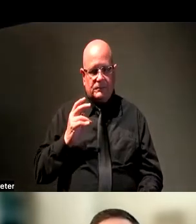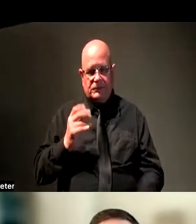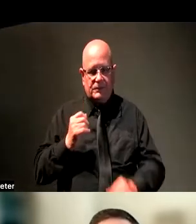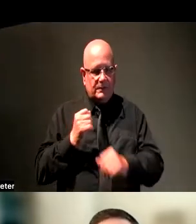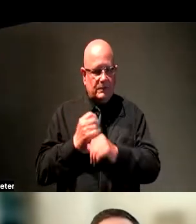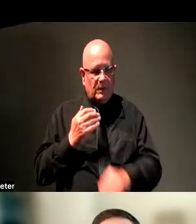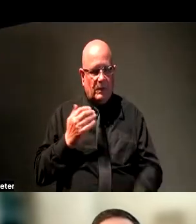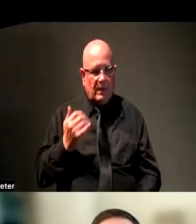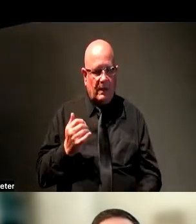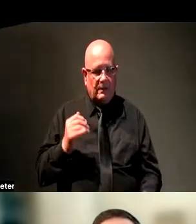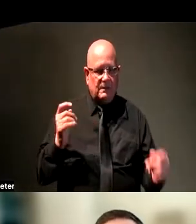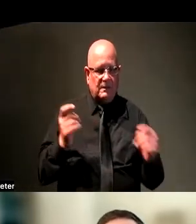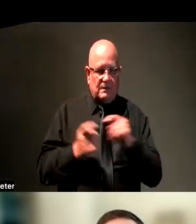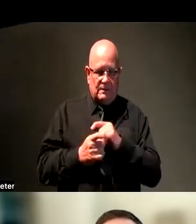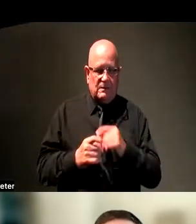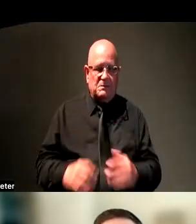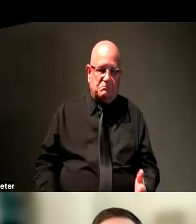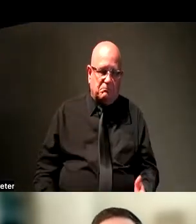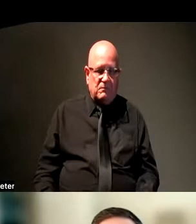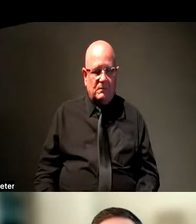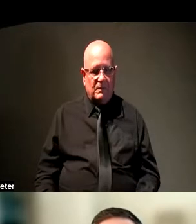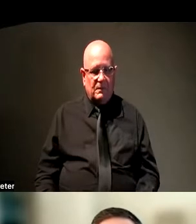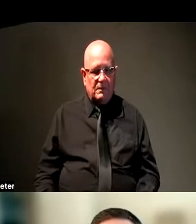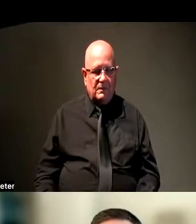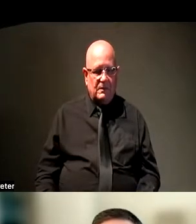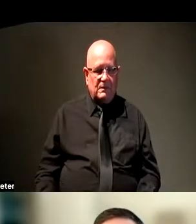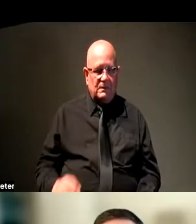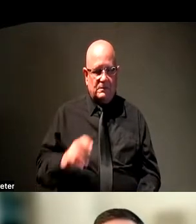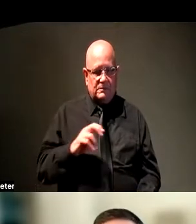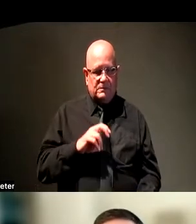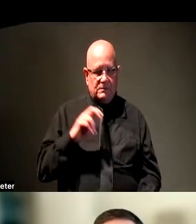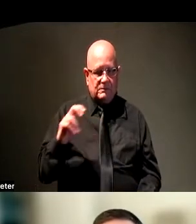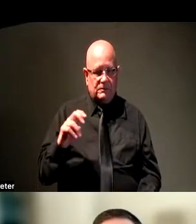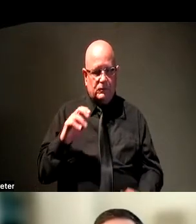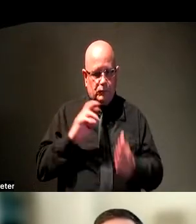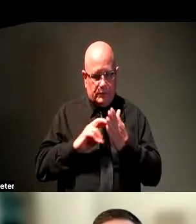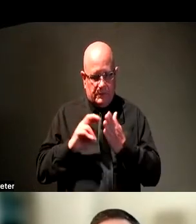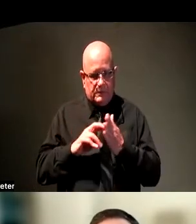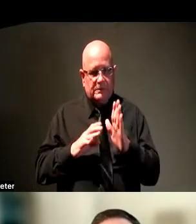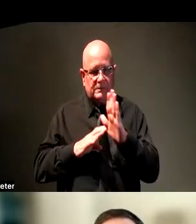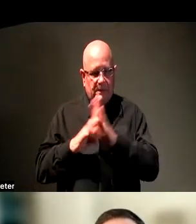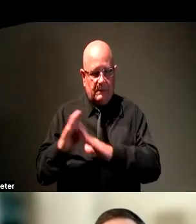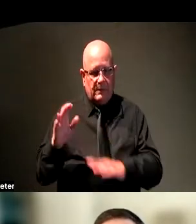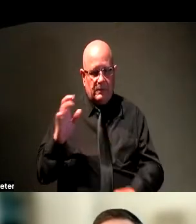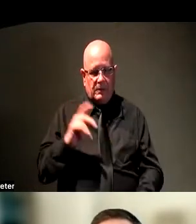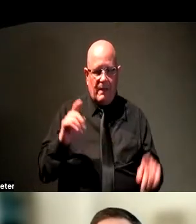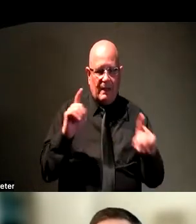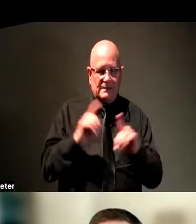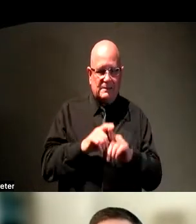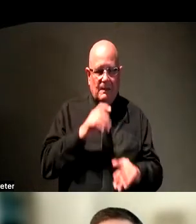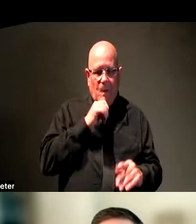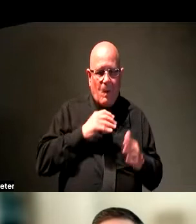time down the road, we would just hit a switch where our engagements would go back to the way they were before, where